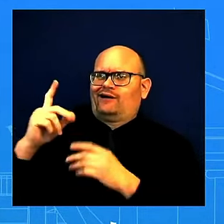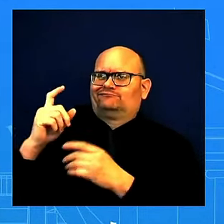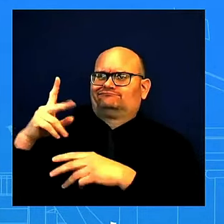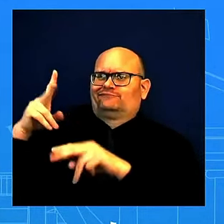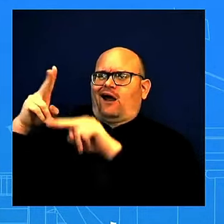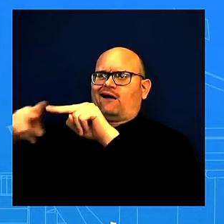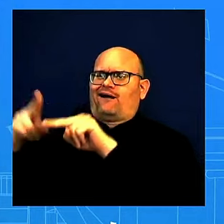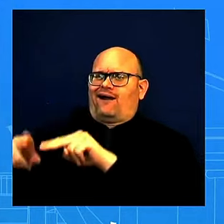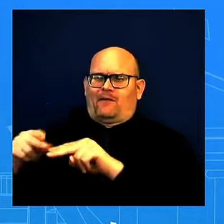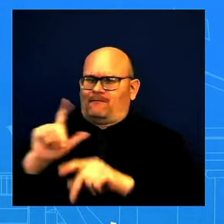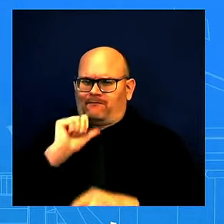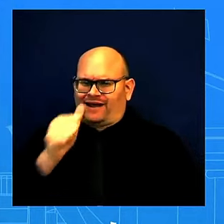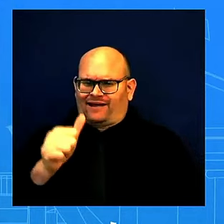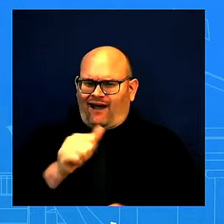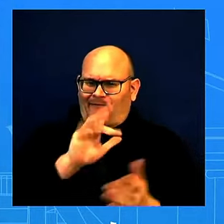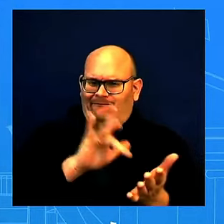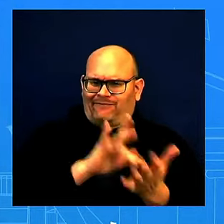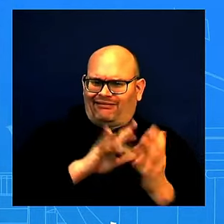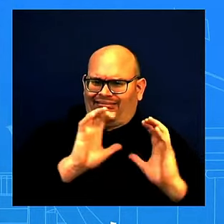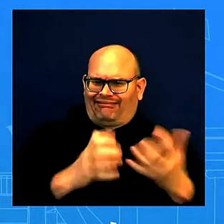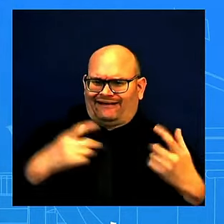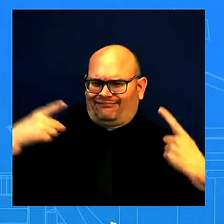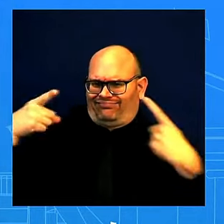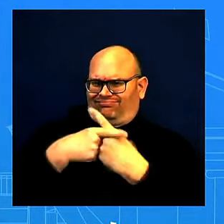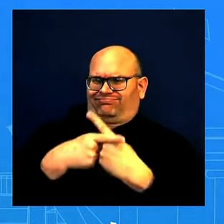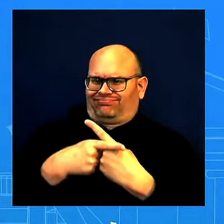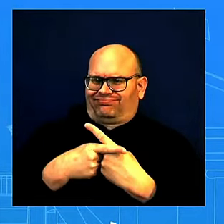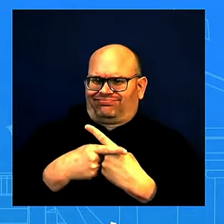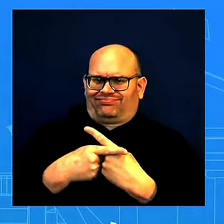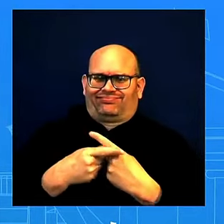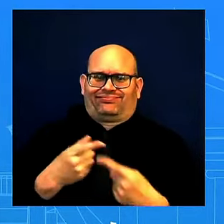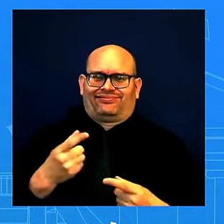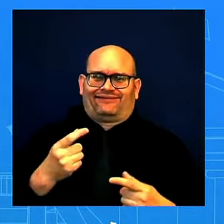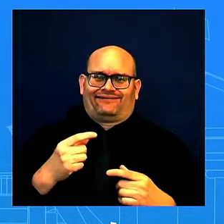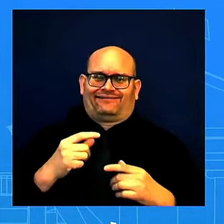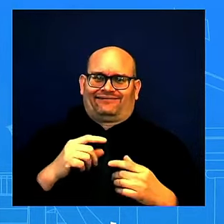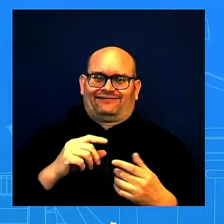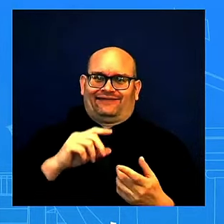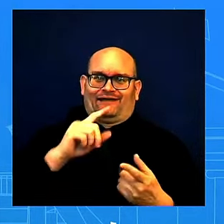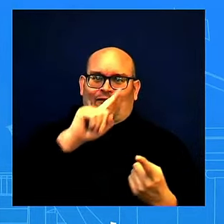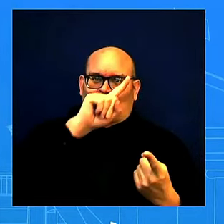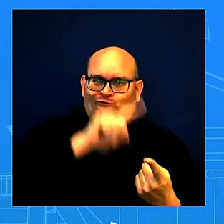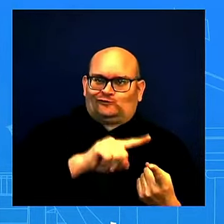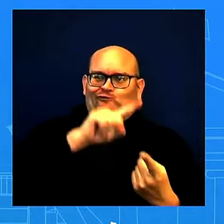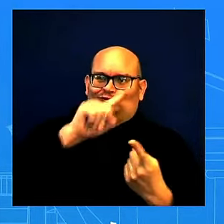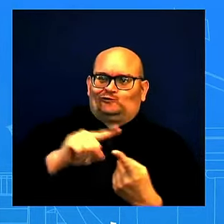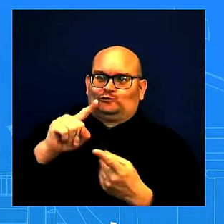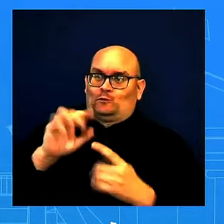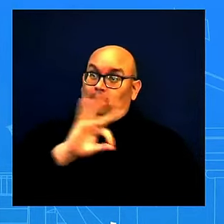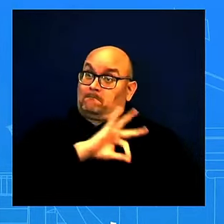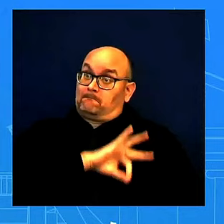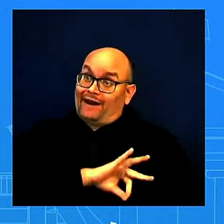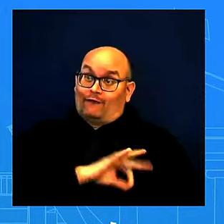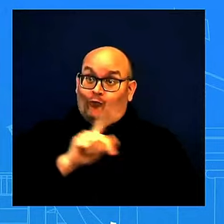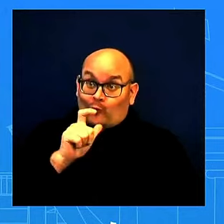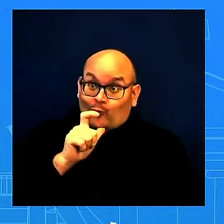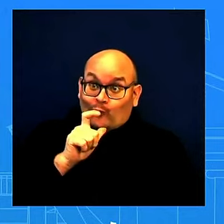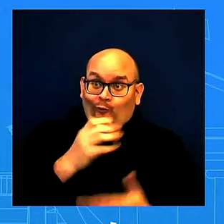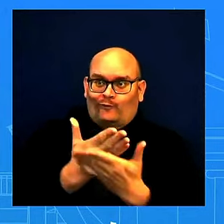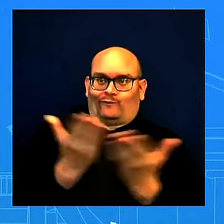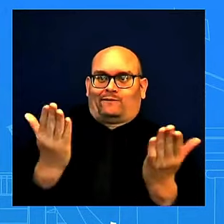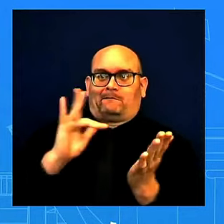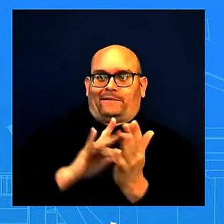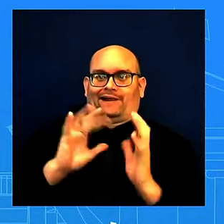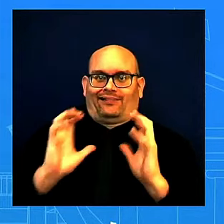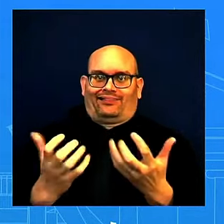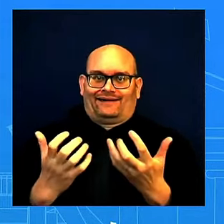building on that. As it relates to your question, our economic team is going to continue monitoring developments. That's what they do, and keeping the President and the Vice President